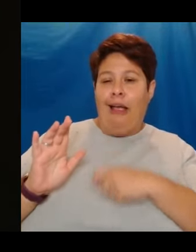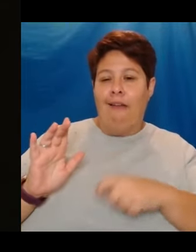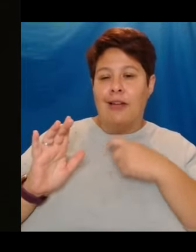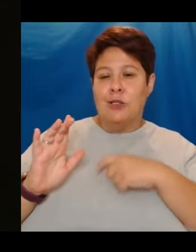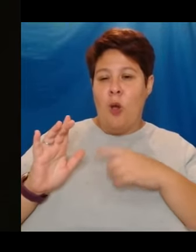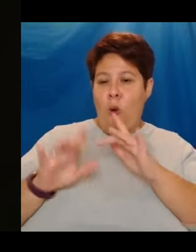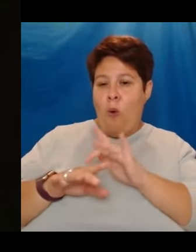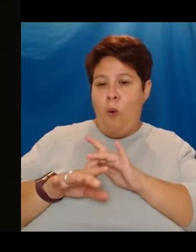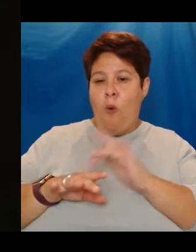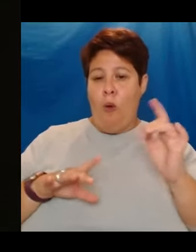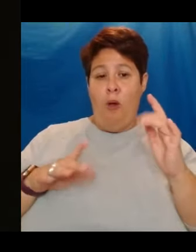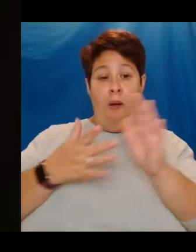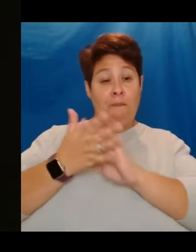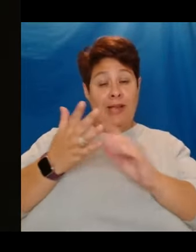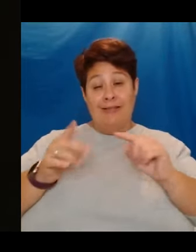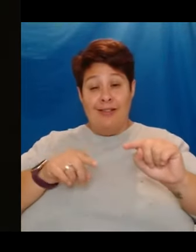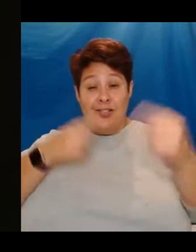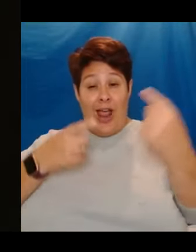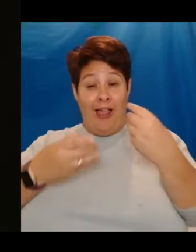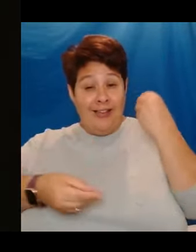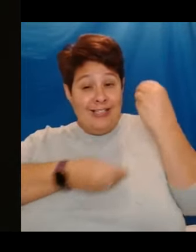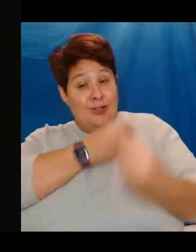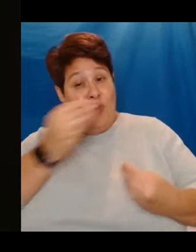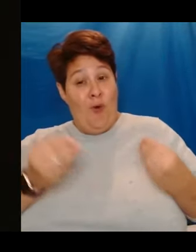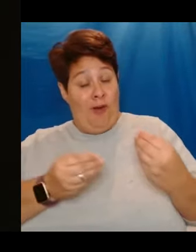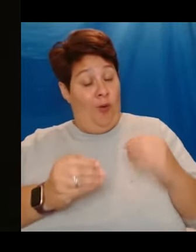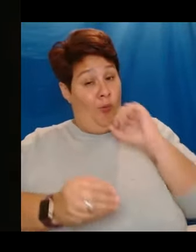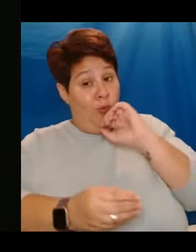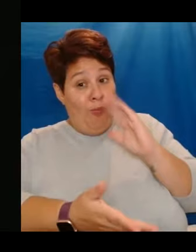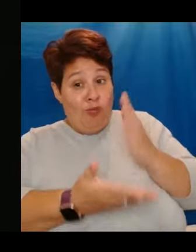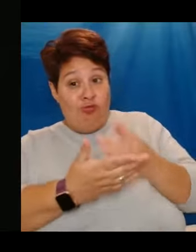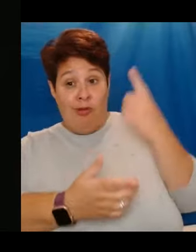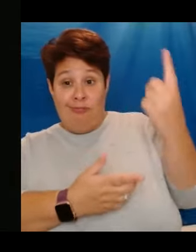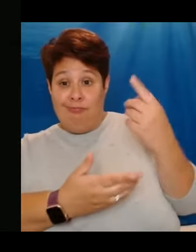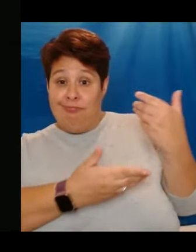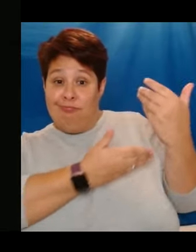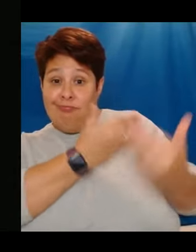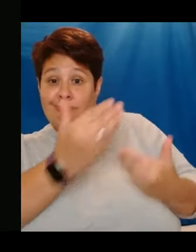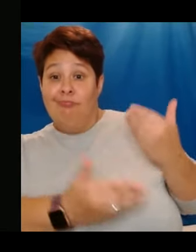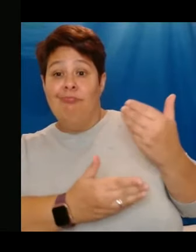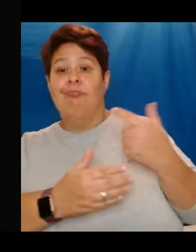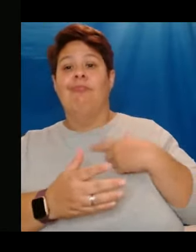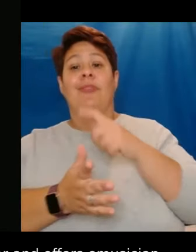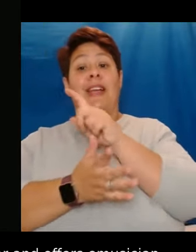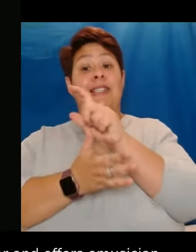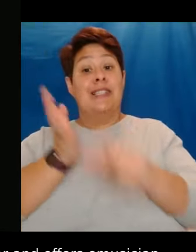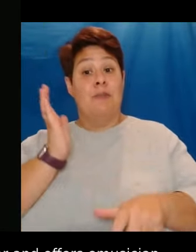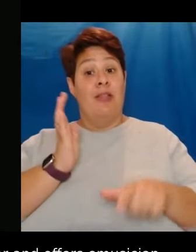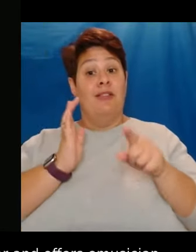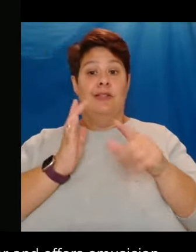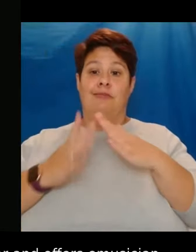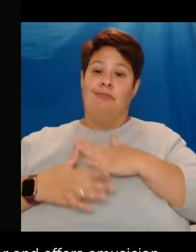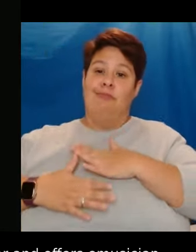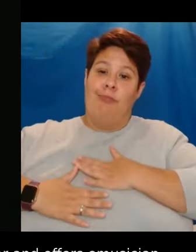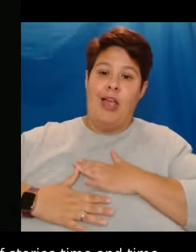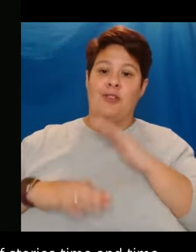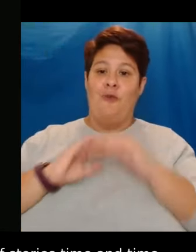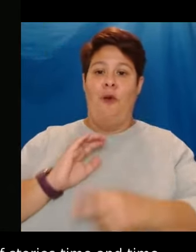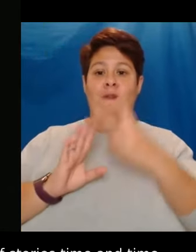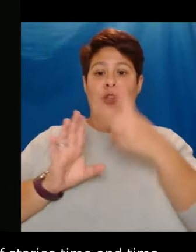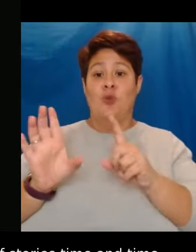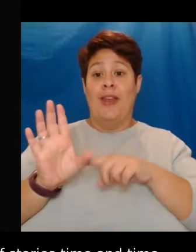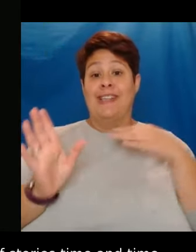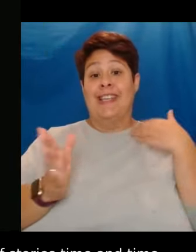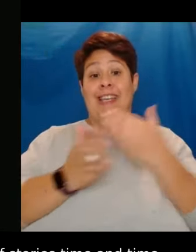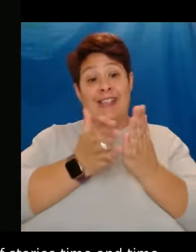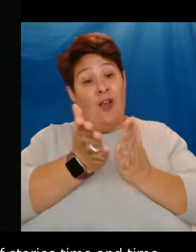most challenging of stories time and time again. Disability has been his passion for 20 years, and throughout this he